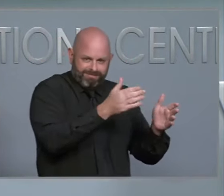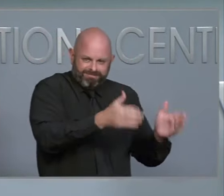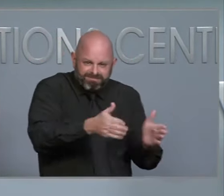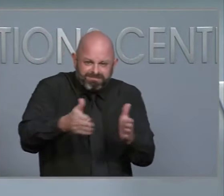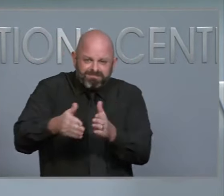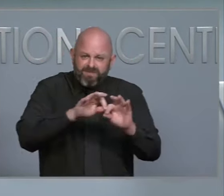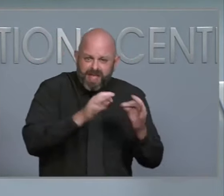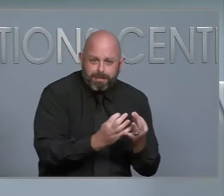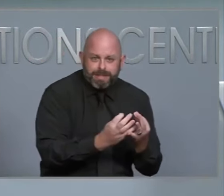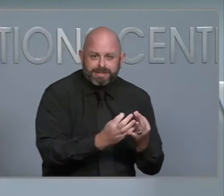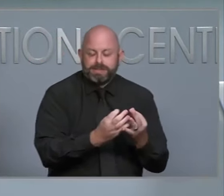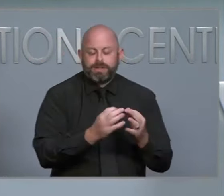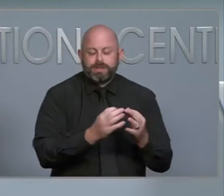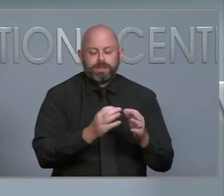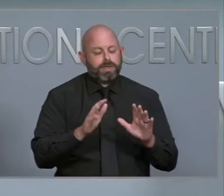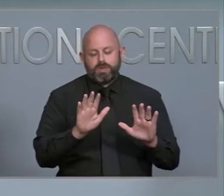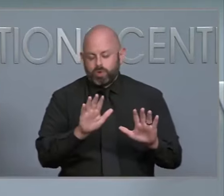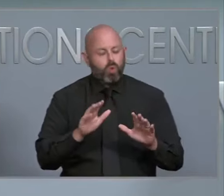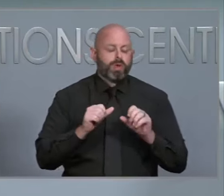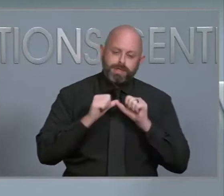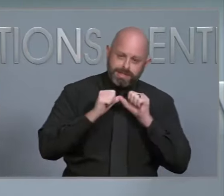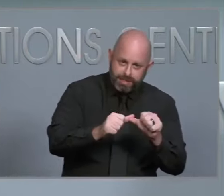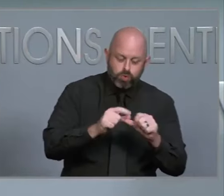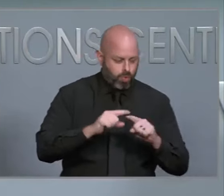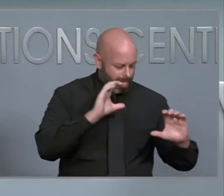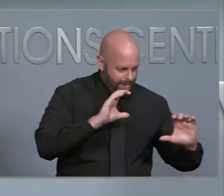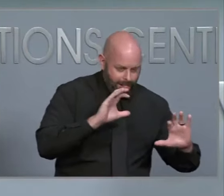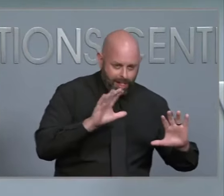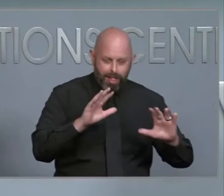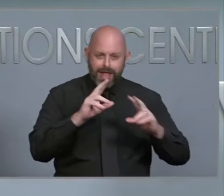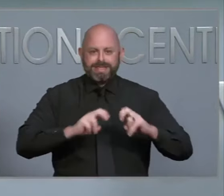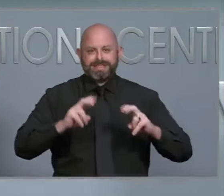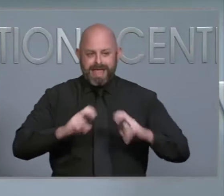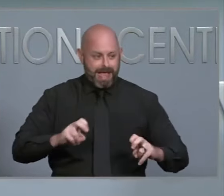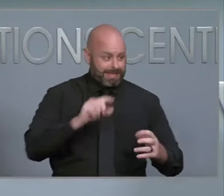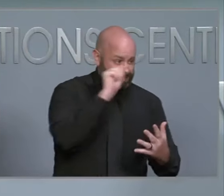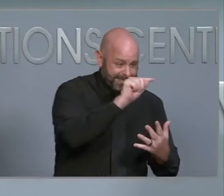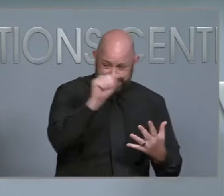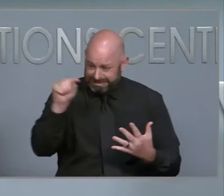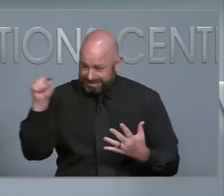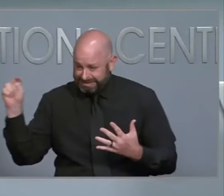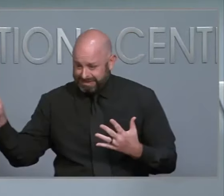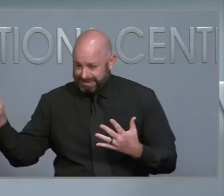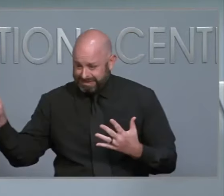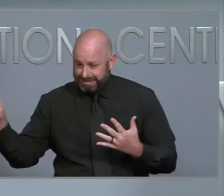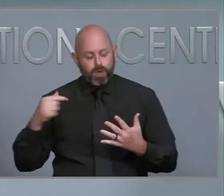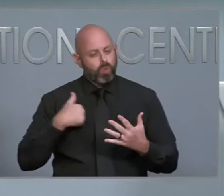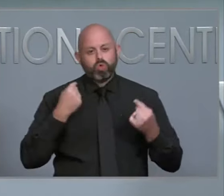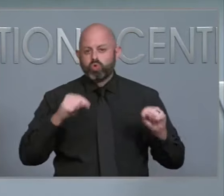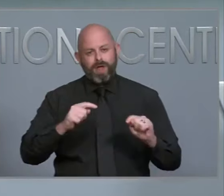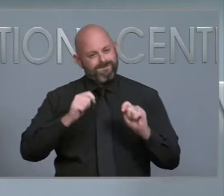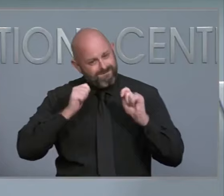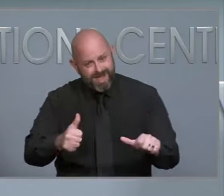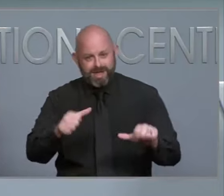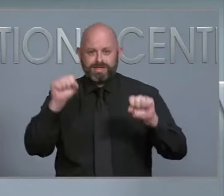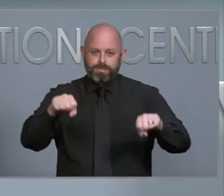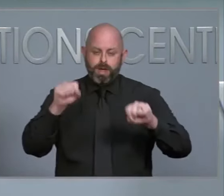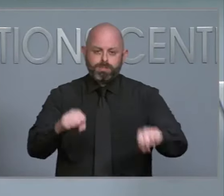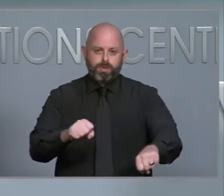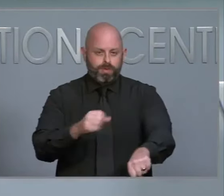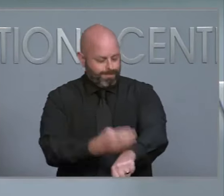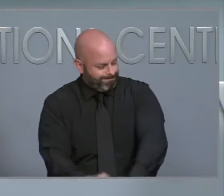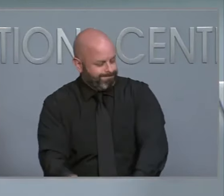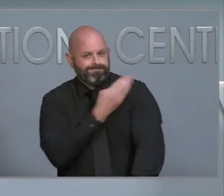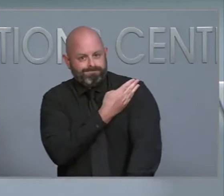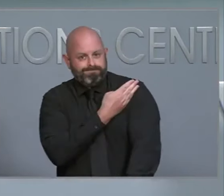something that we'll continue to assess and we will work to get things to get things improved as quickly as possible.